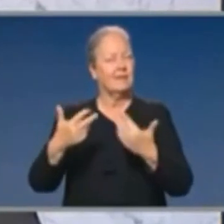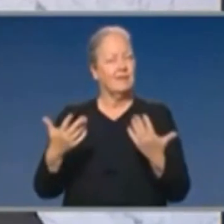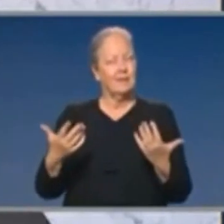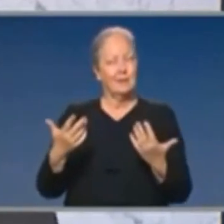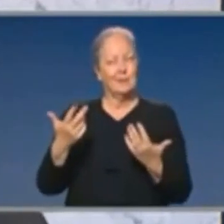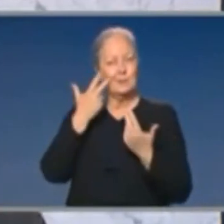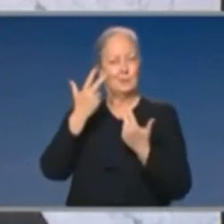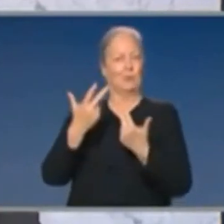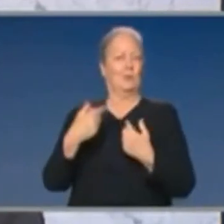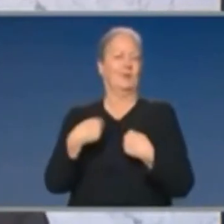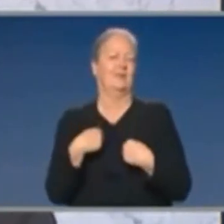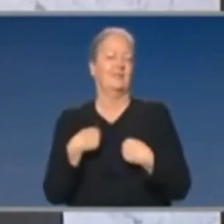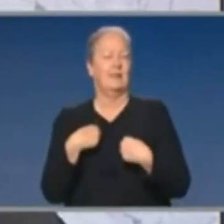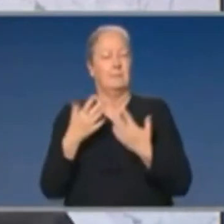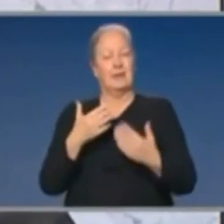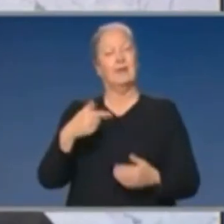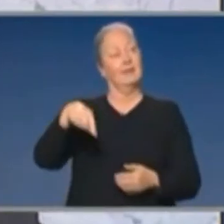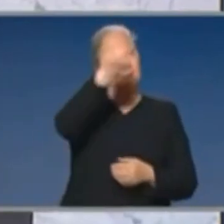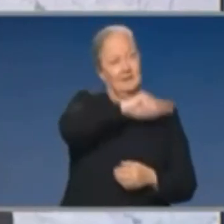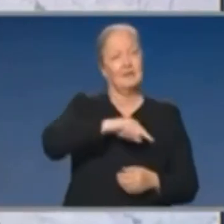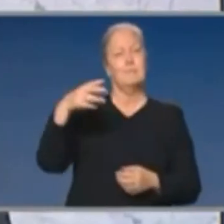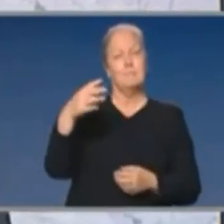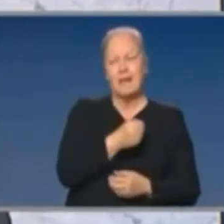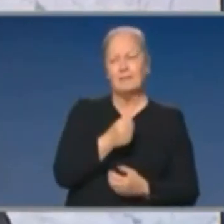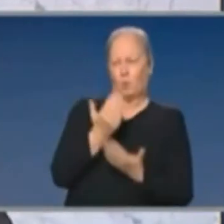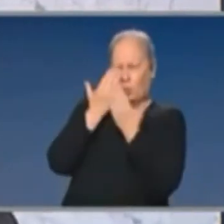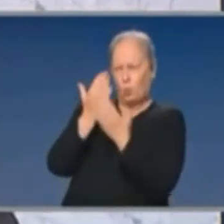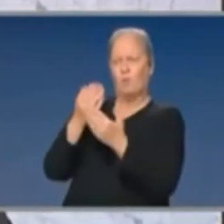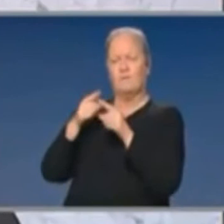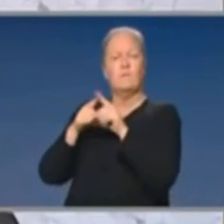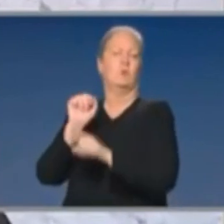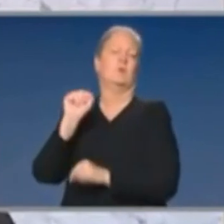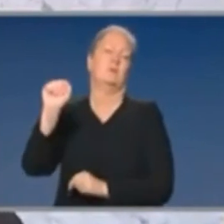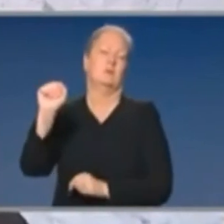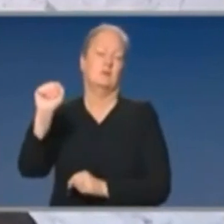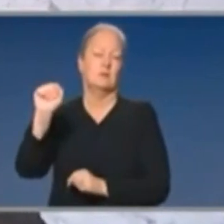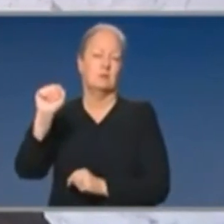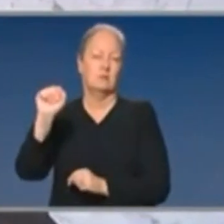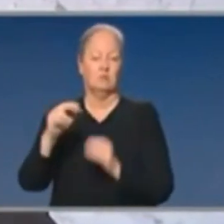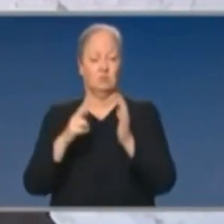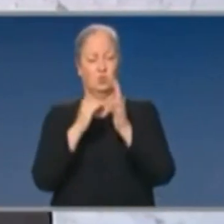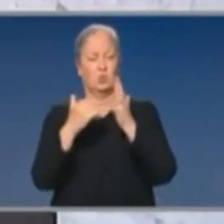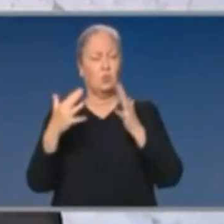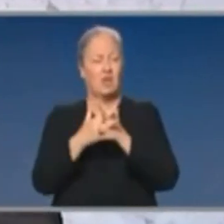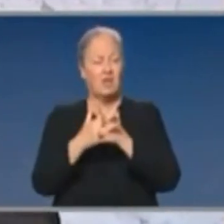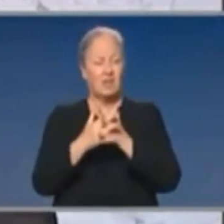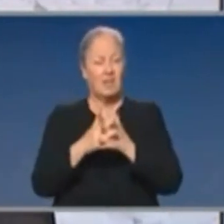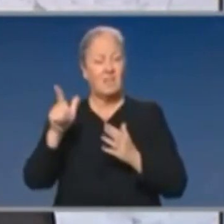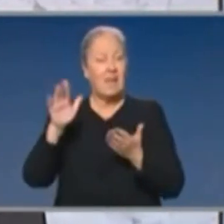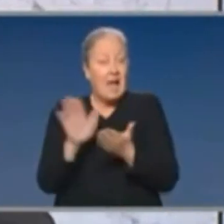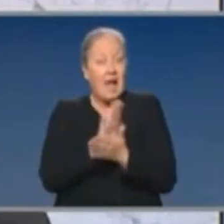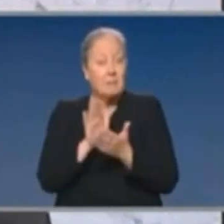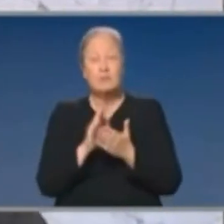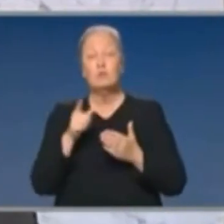indicates that that is the standard which we should be seeking to move towards. I mean, New South Wales is happy to drop